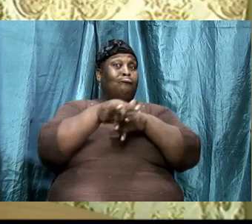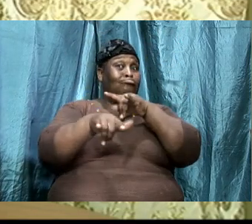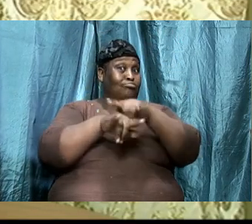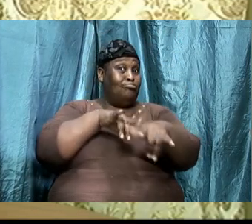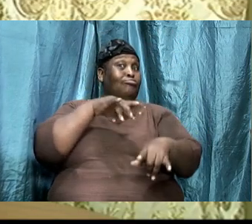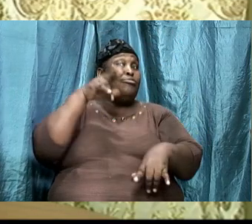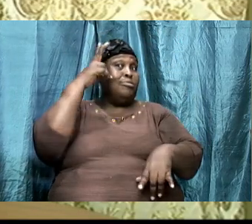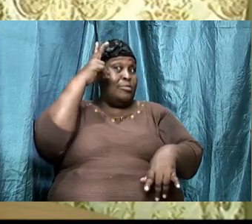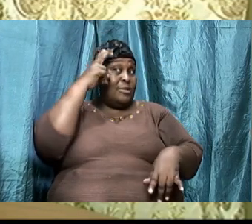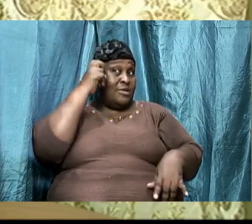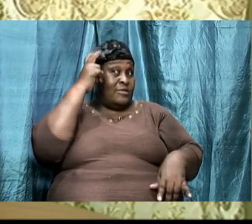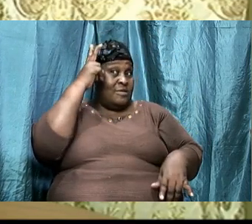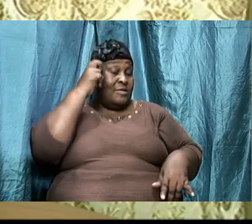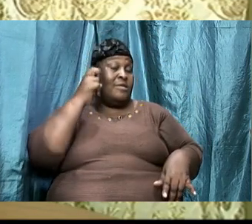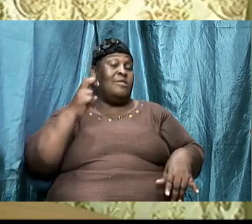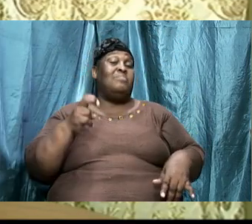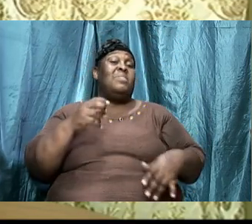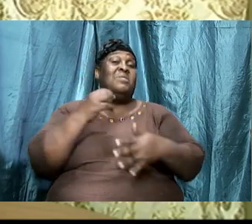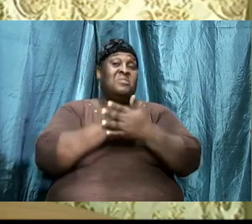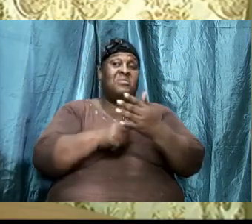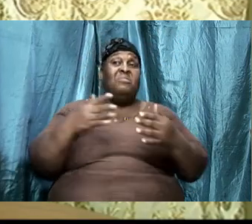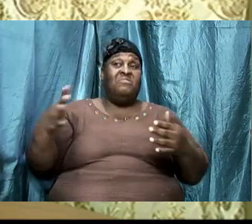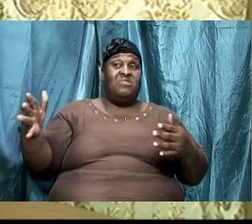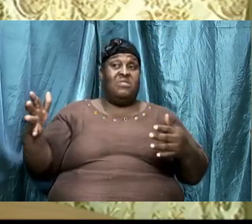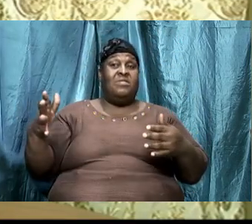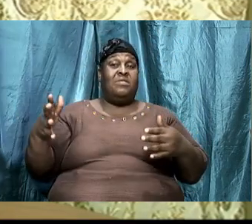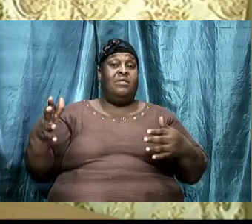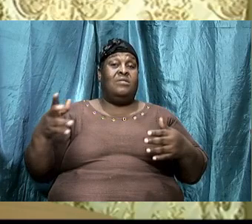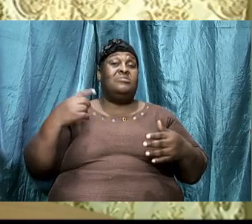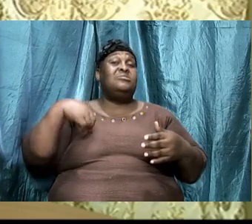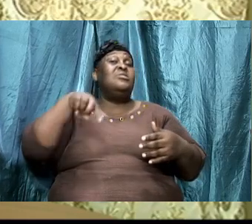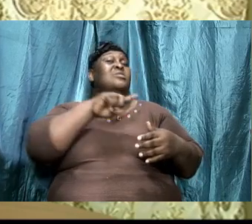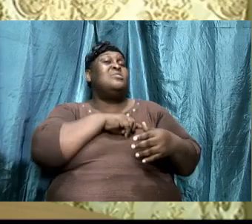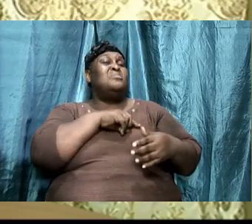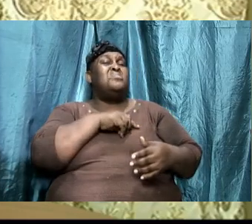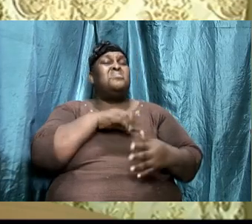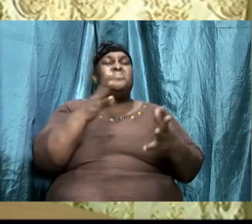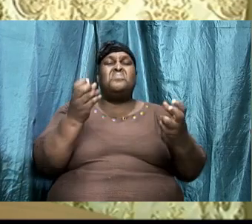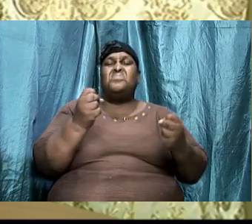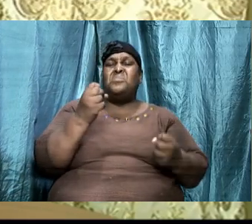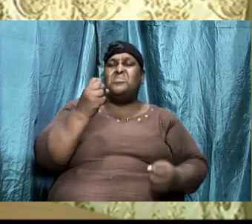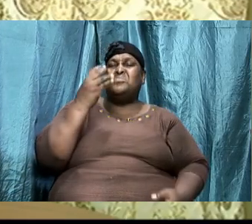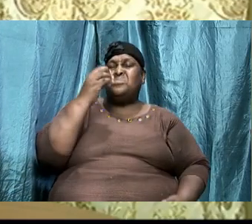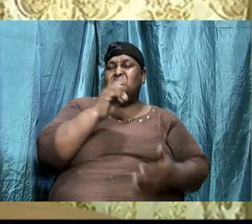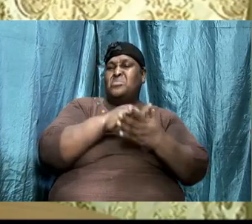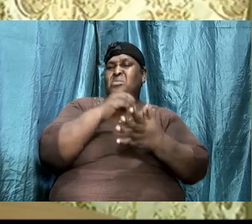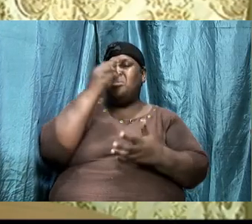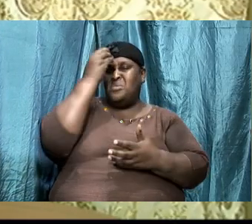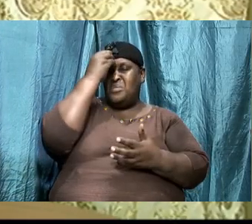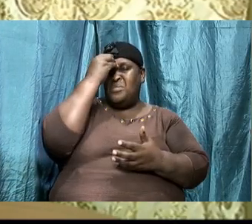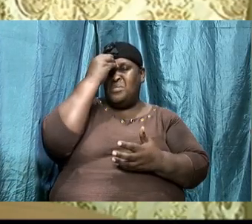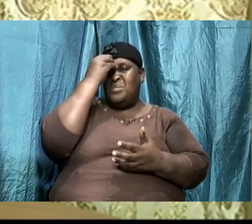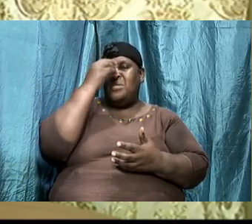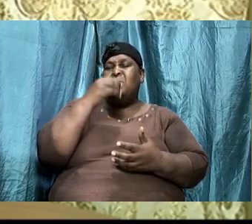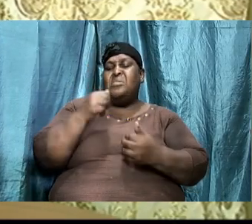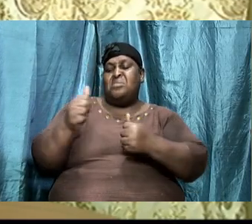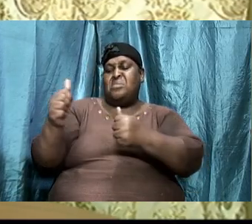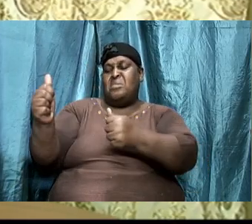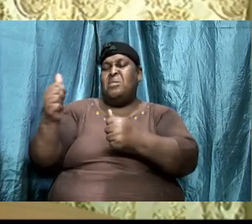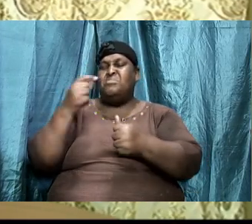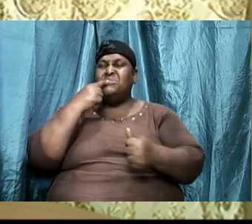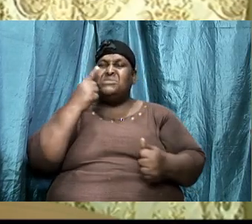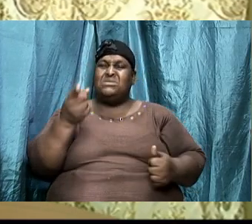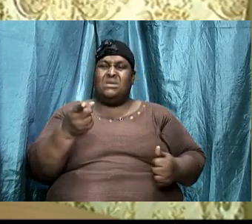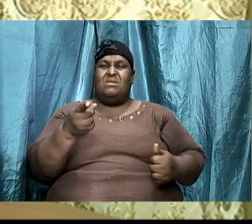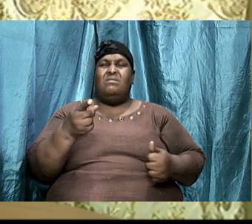Some of the things that we want to look at, you know, are as follows. The apostle said, finally, my brethren, be strong